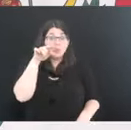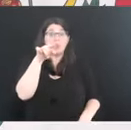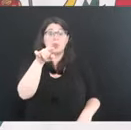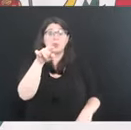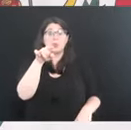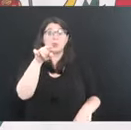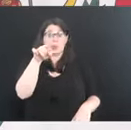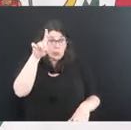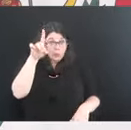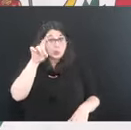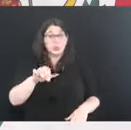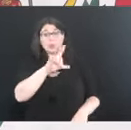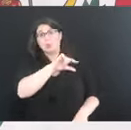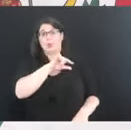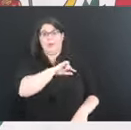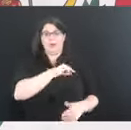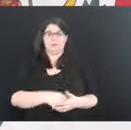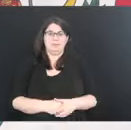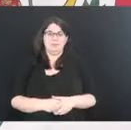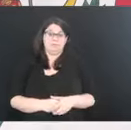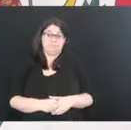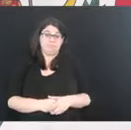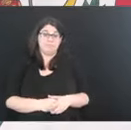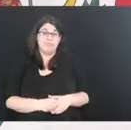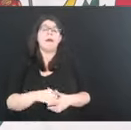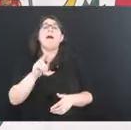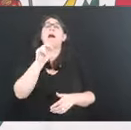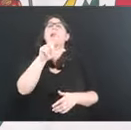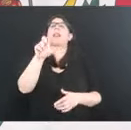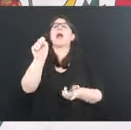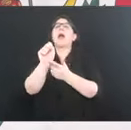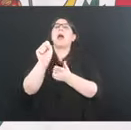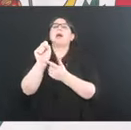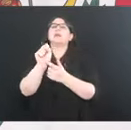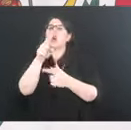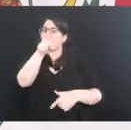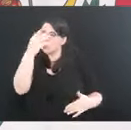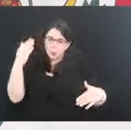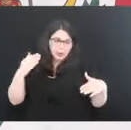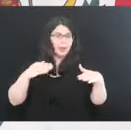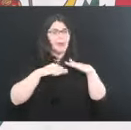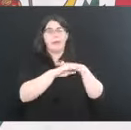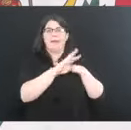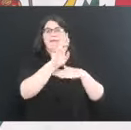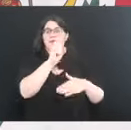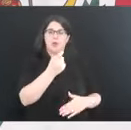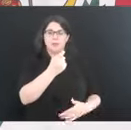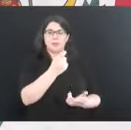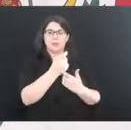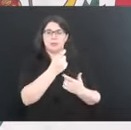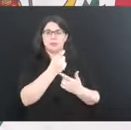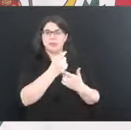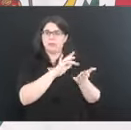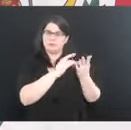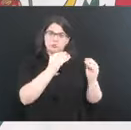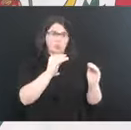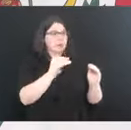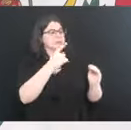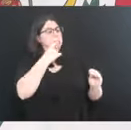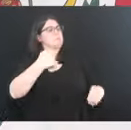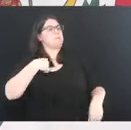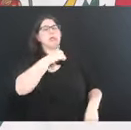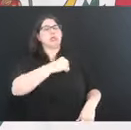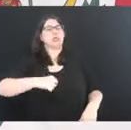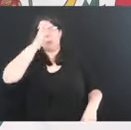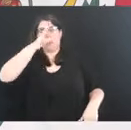Unless absolutely you walk in into a pharmacy wanting a booster shot and you say you're Superman and jerk